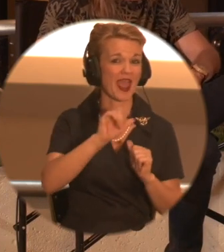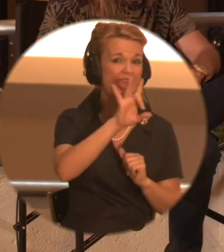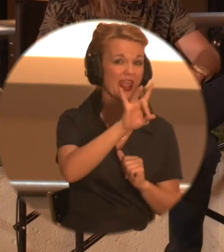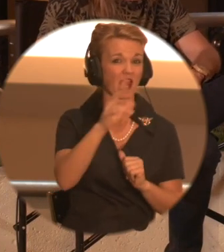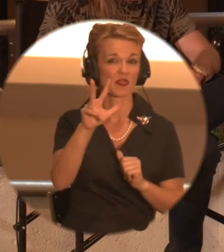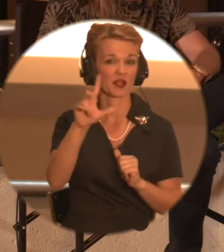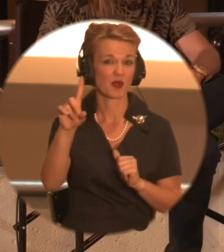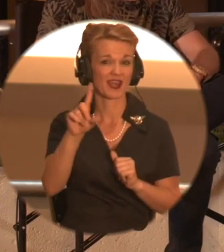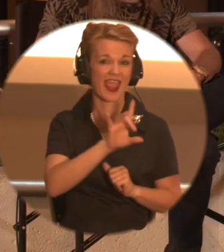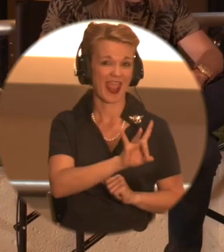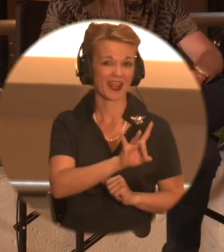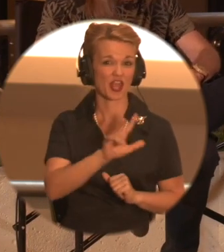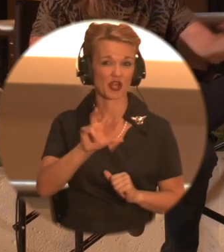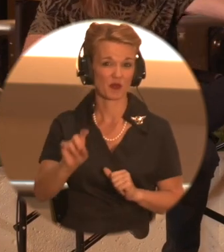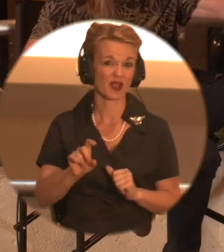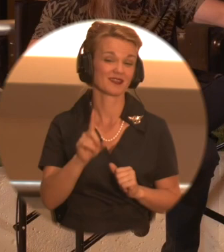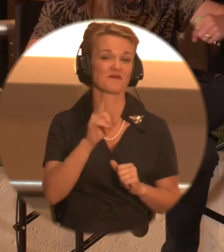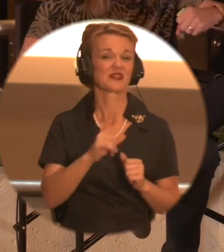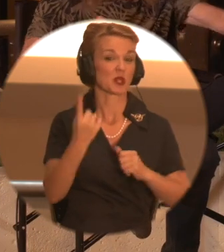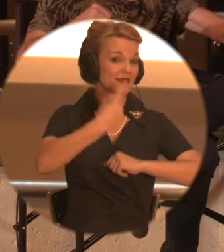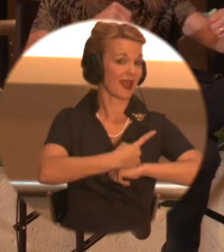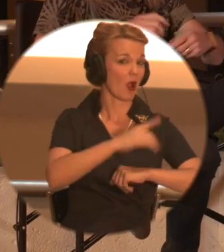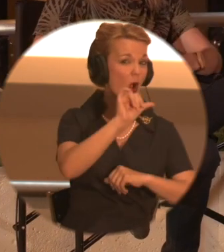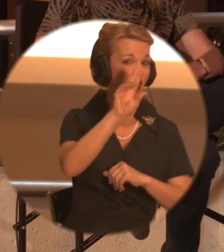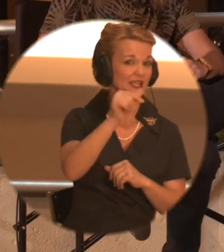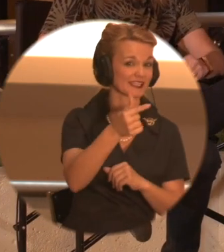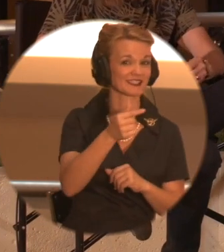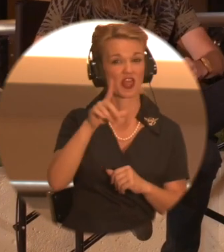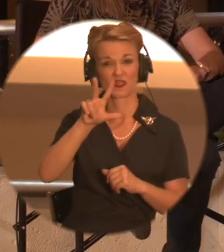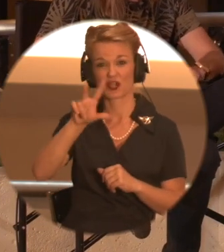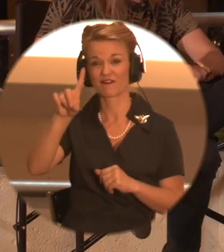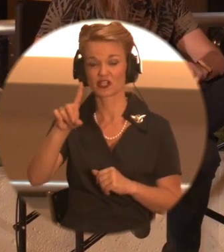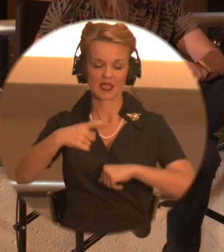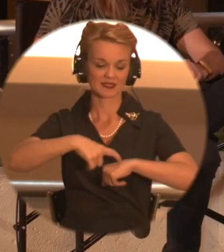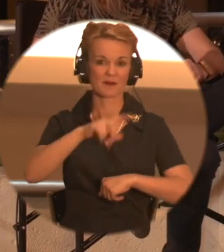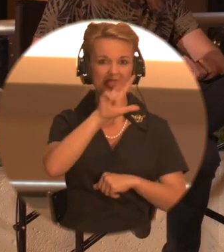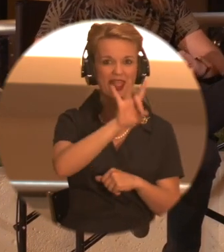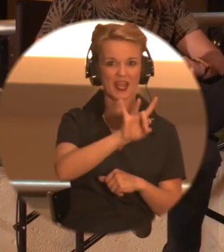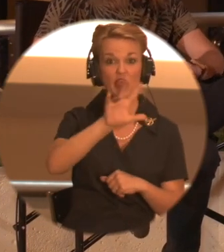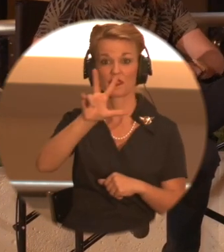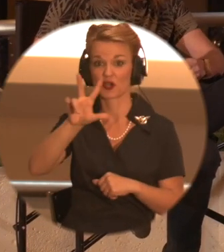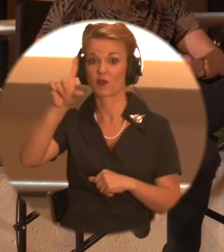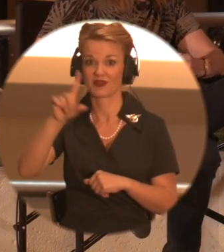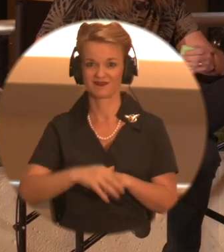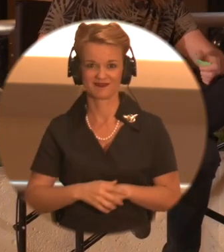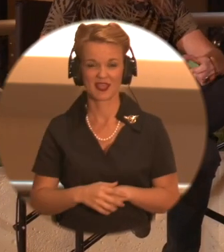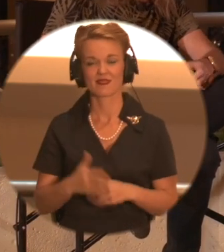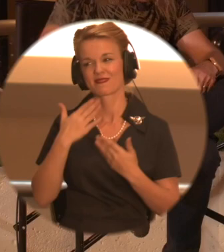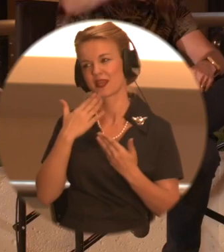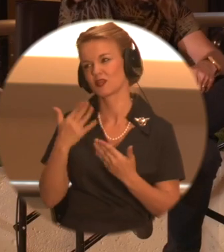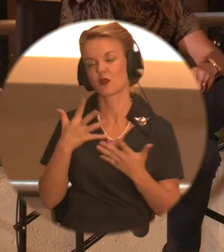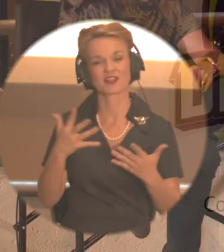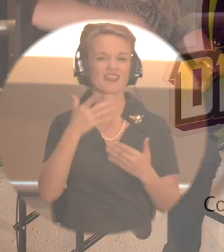Steve Whitmire.website. Correct. And then, aha, they do pay me the big bucks and we will see you soon. hope my friend. you. Thank you. Thank you so much.